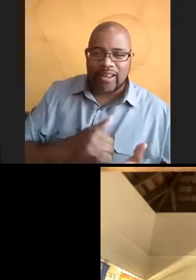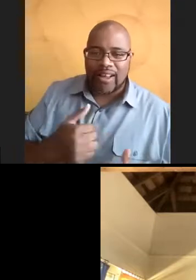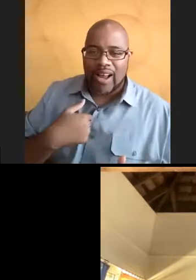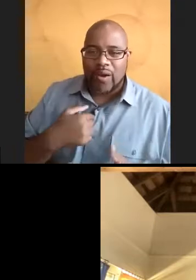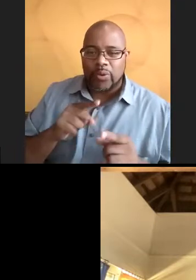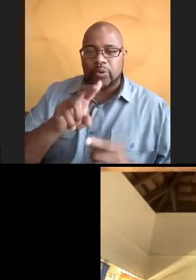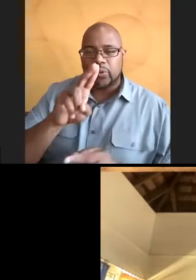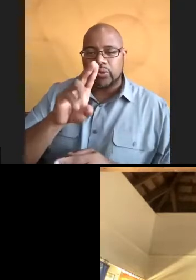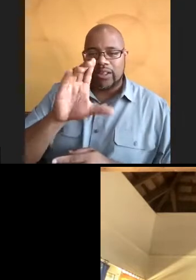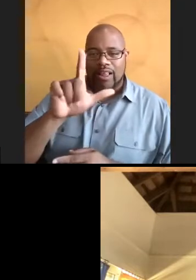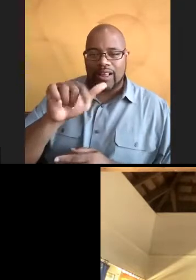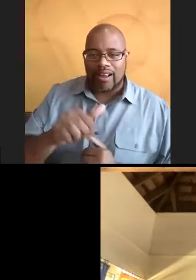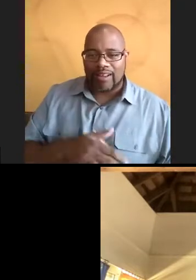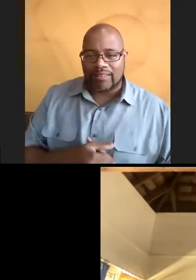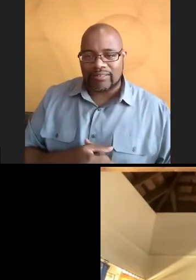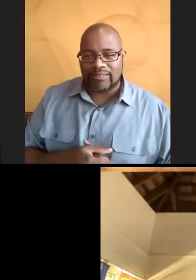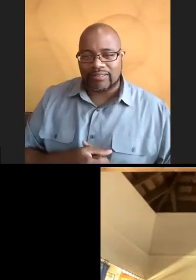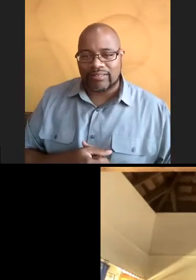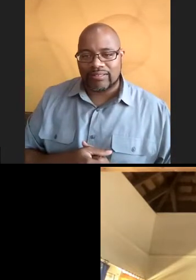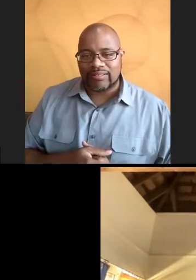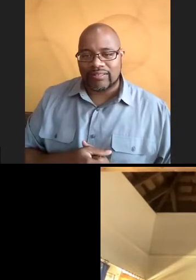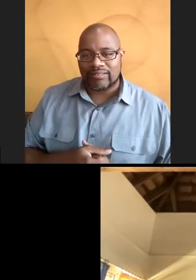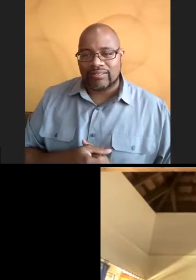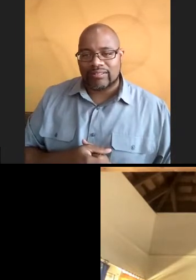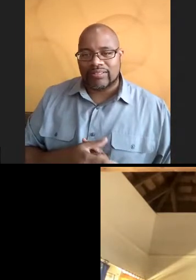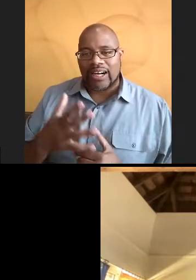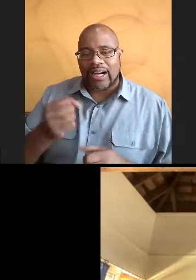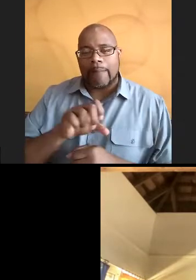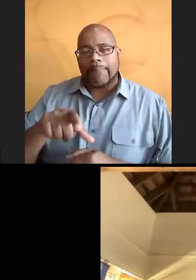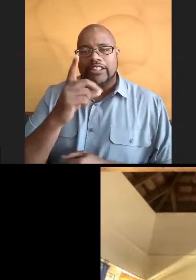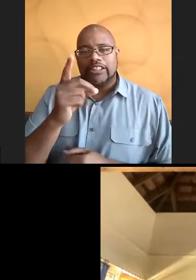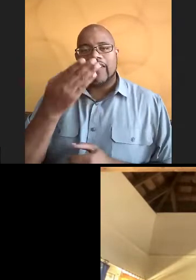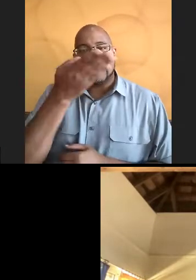UCLA and I did my PhD there.